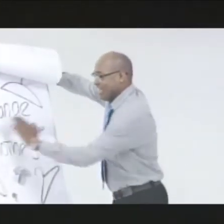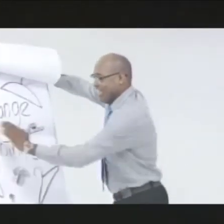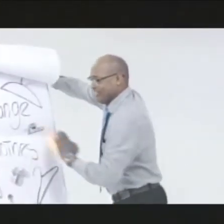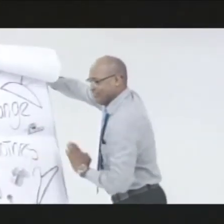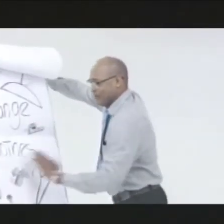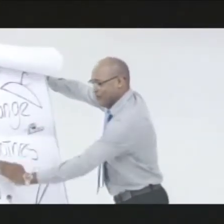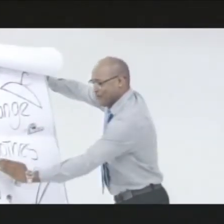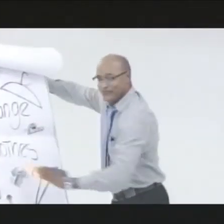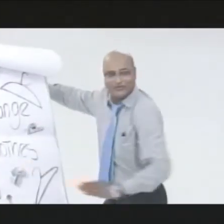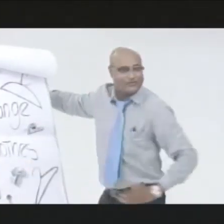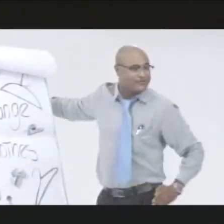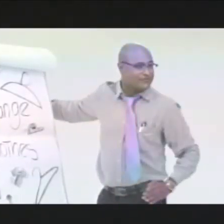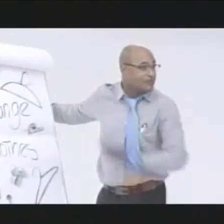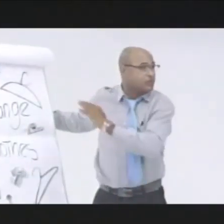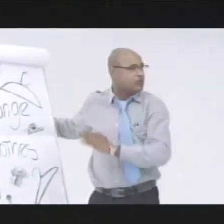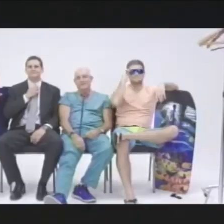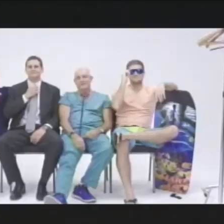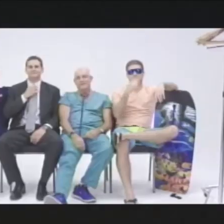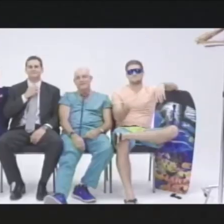change clothes?